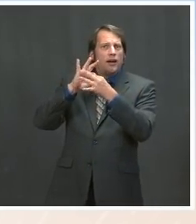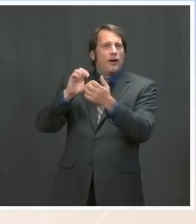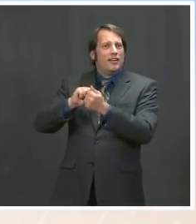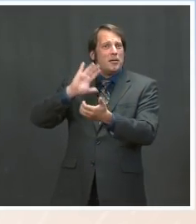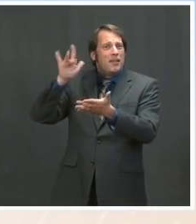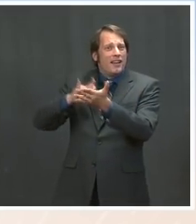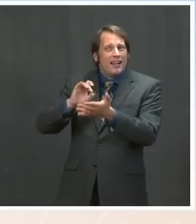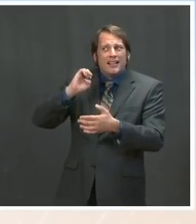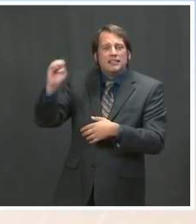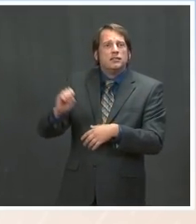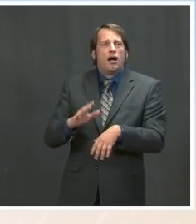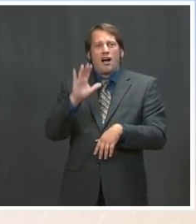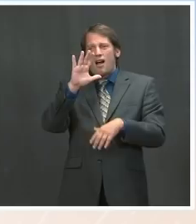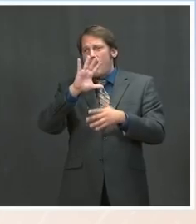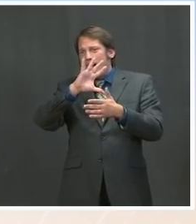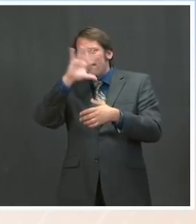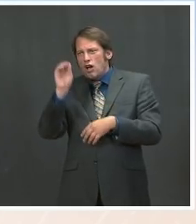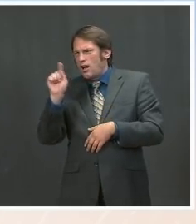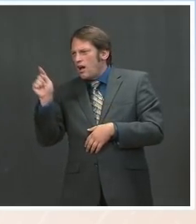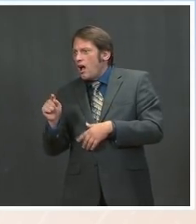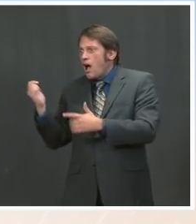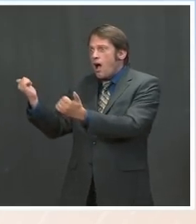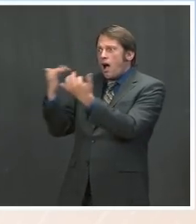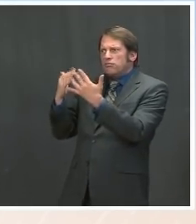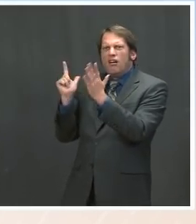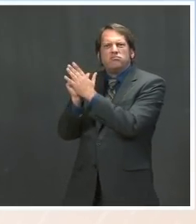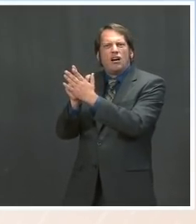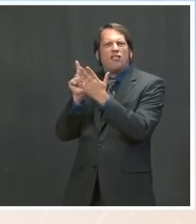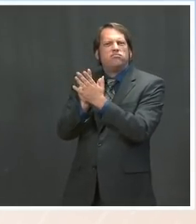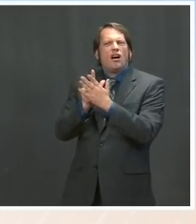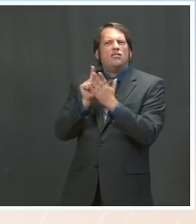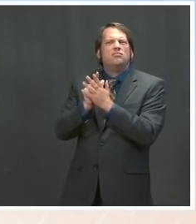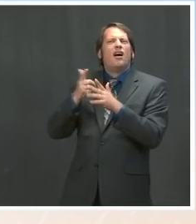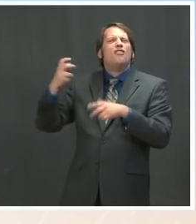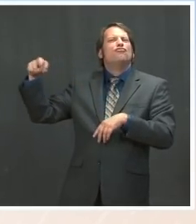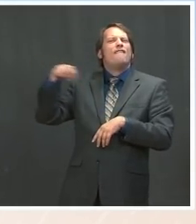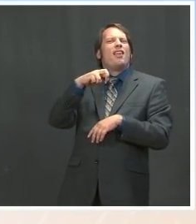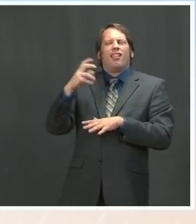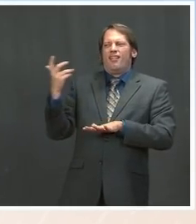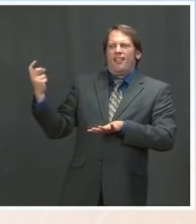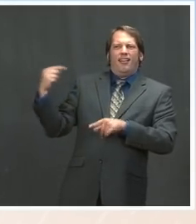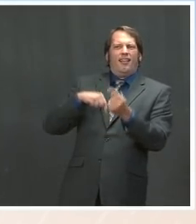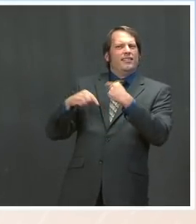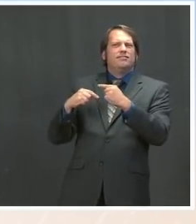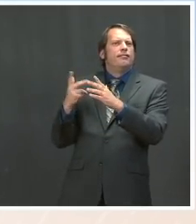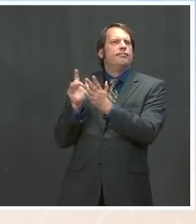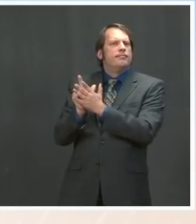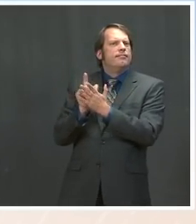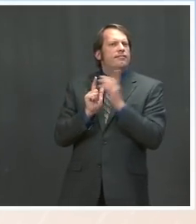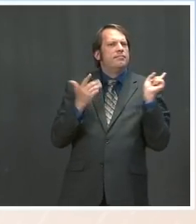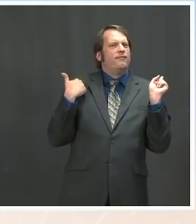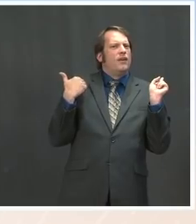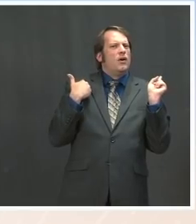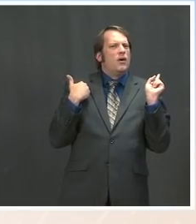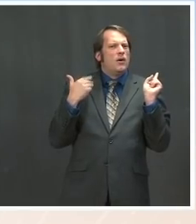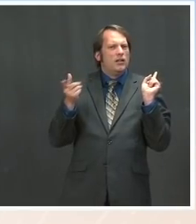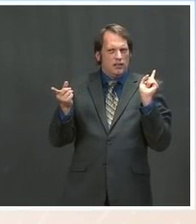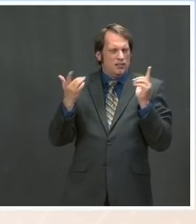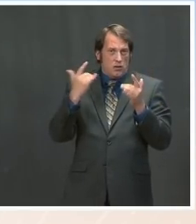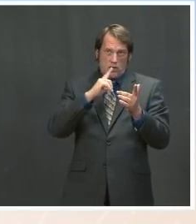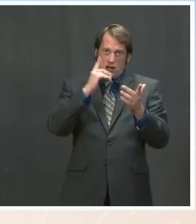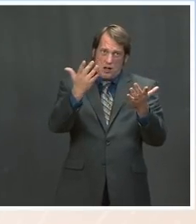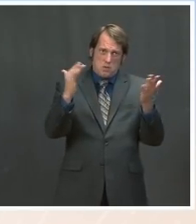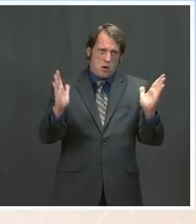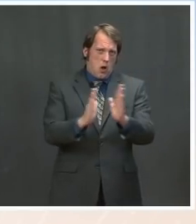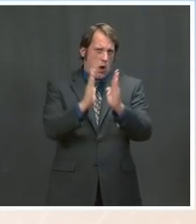as a result of that, there were a very limited number of refugees in the low thousands that had come over in an extensive period of time during